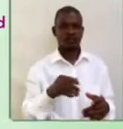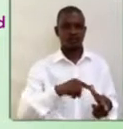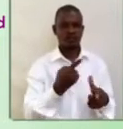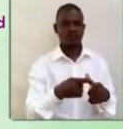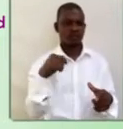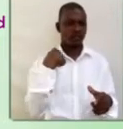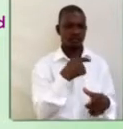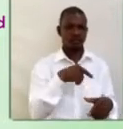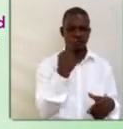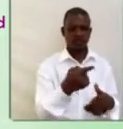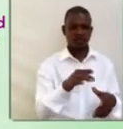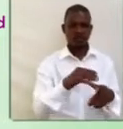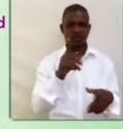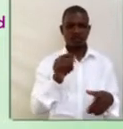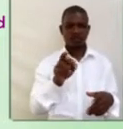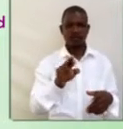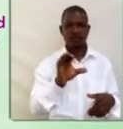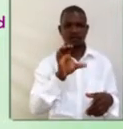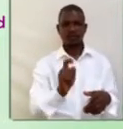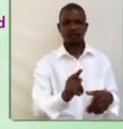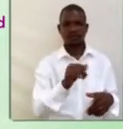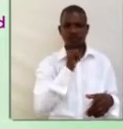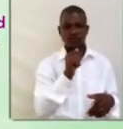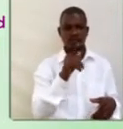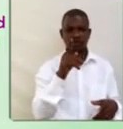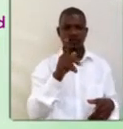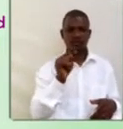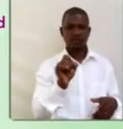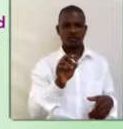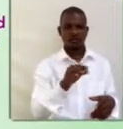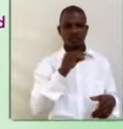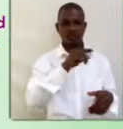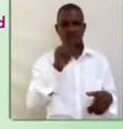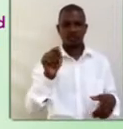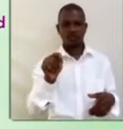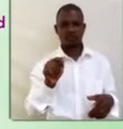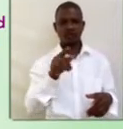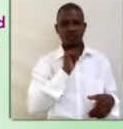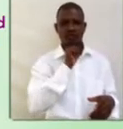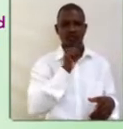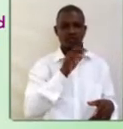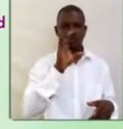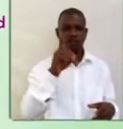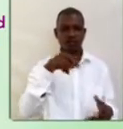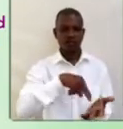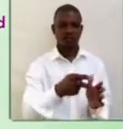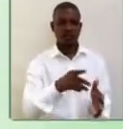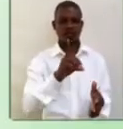we pronounce as tricks, not tricked. Dance, not danced.